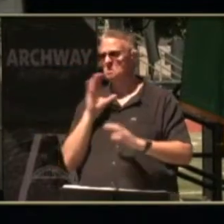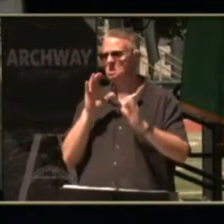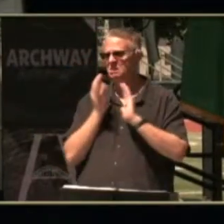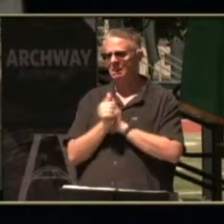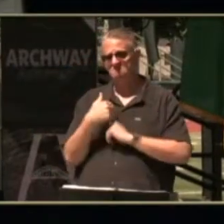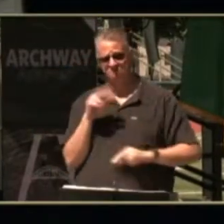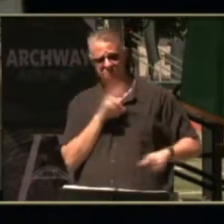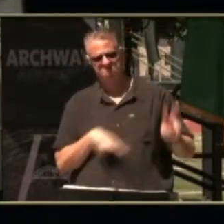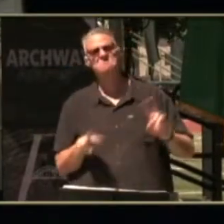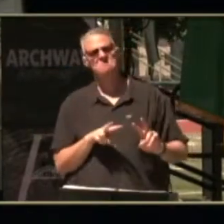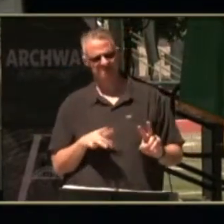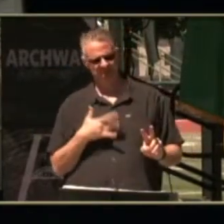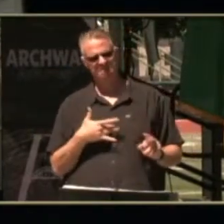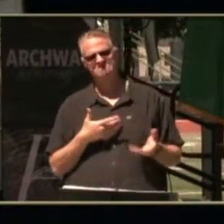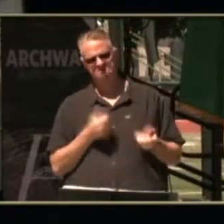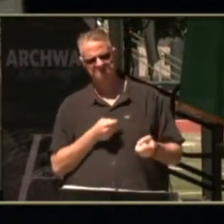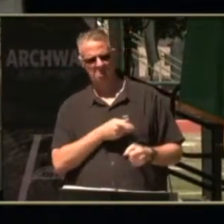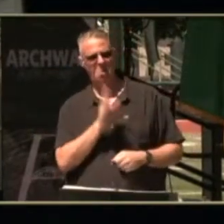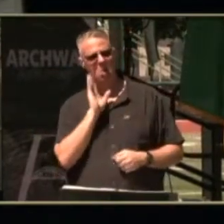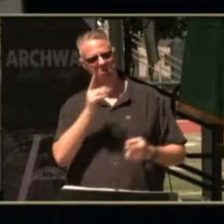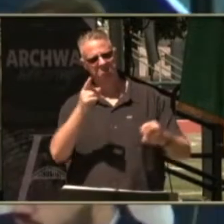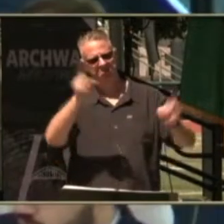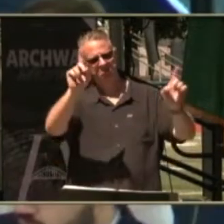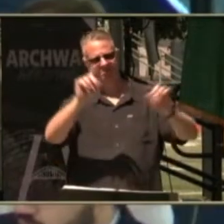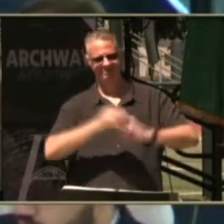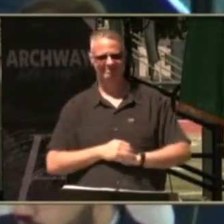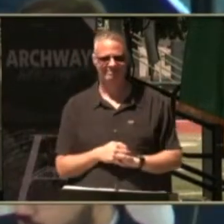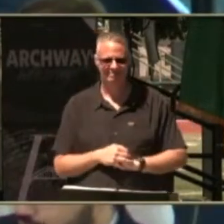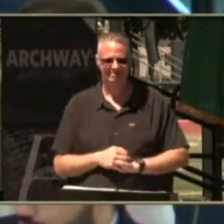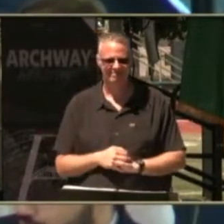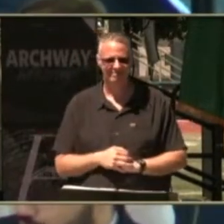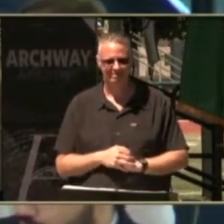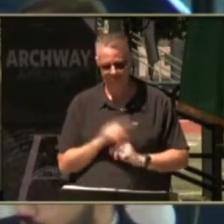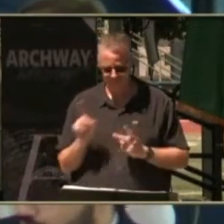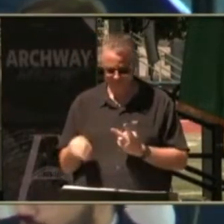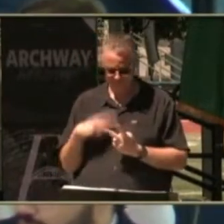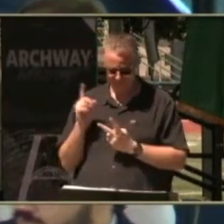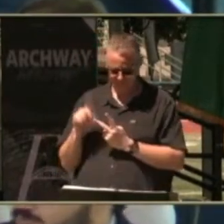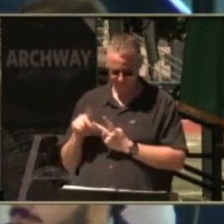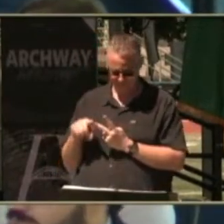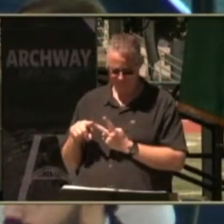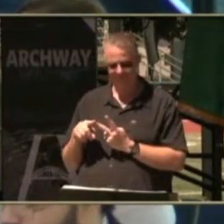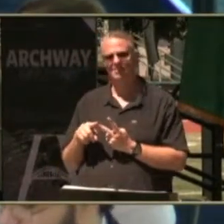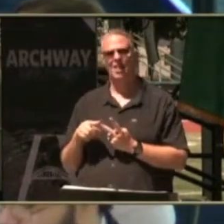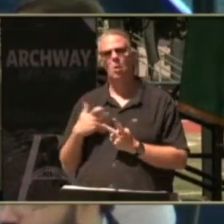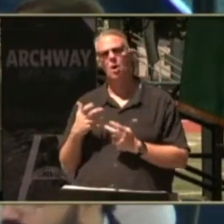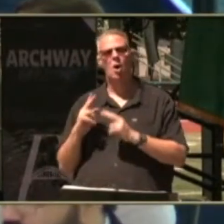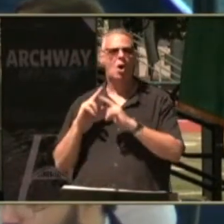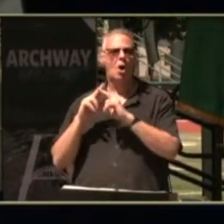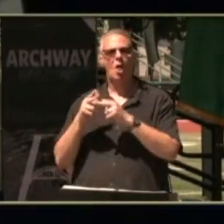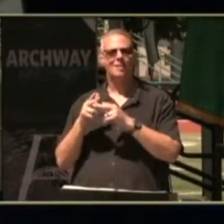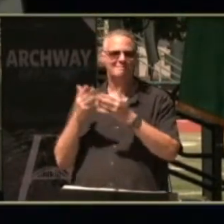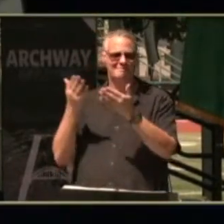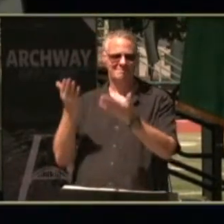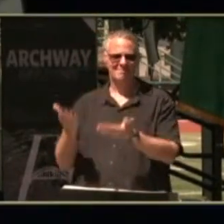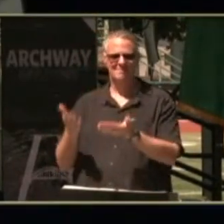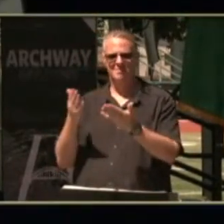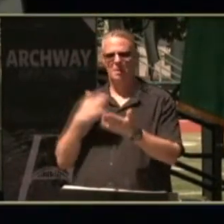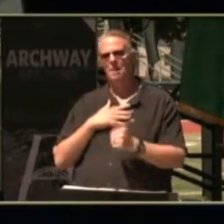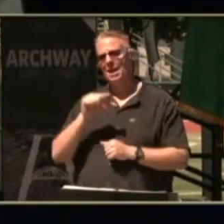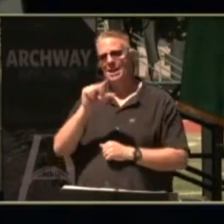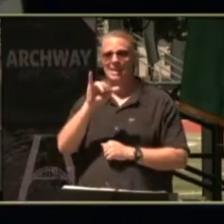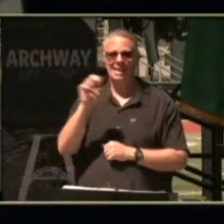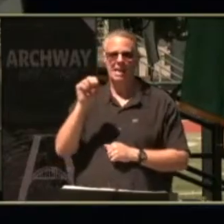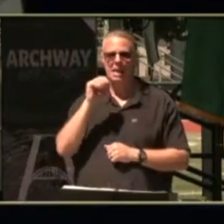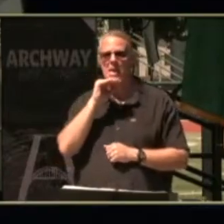no doubt that you'll be able to achieve that and now on to my last completer that i like to call my guinea